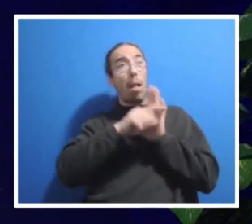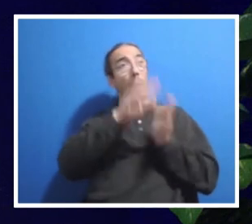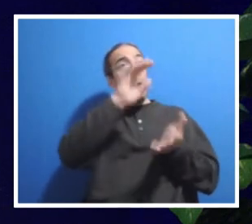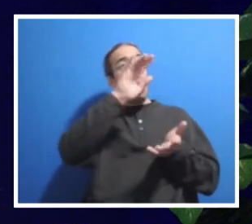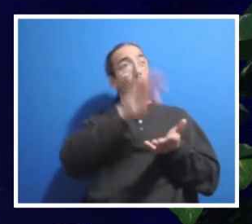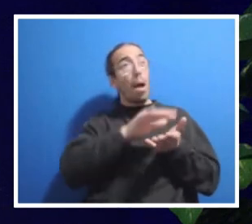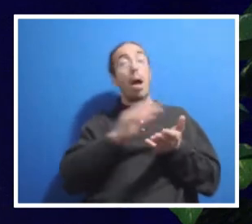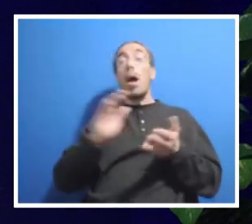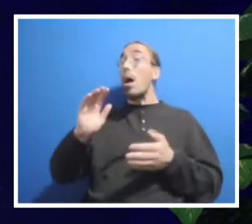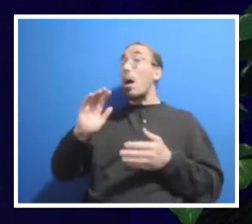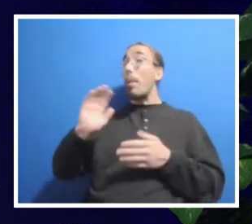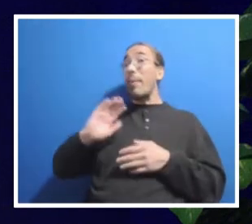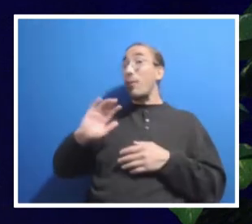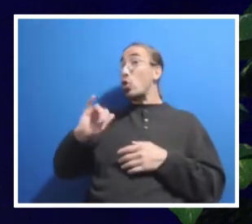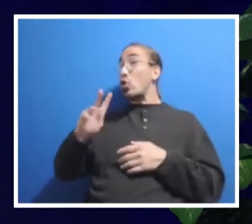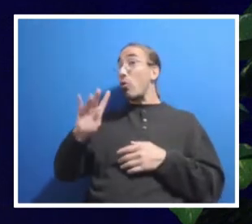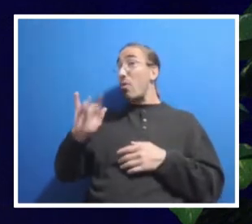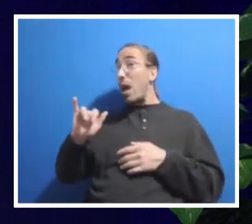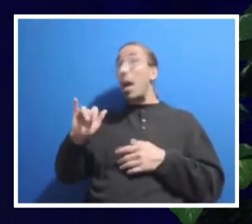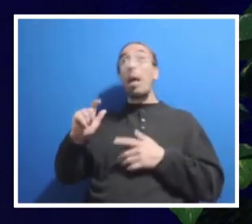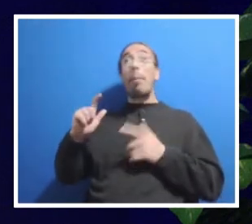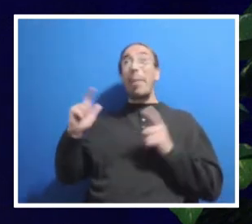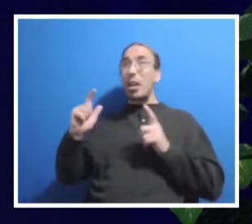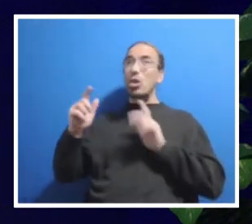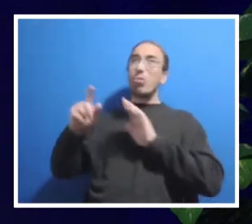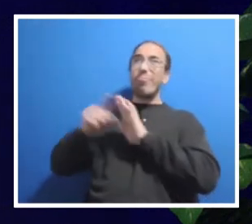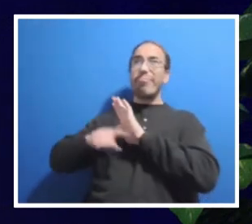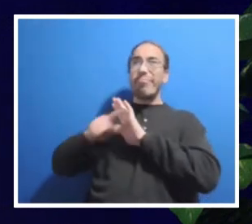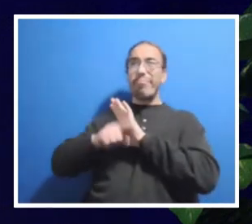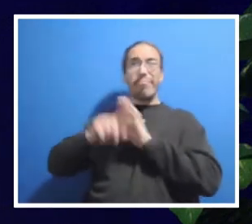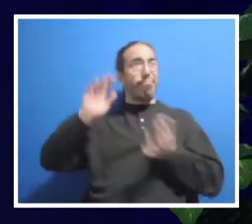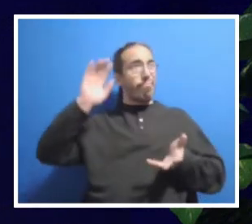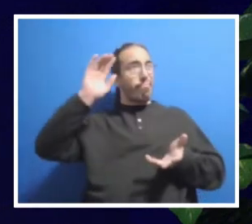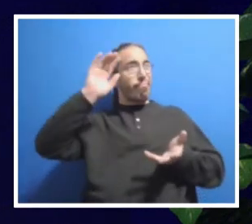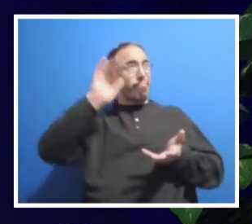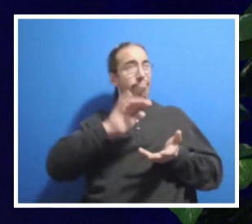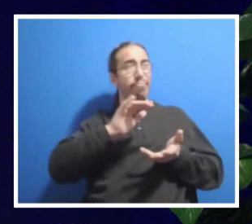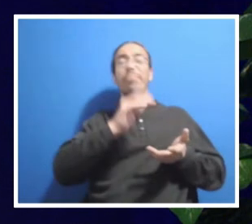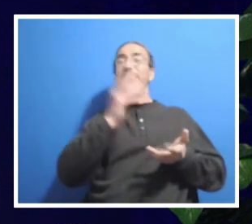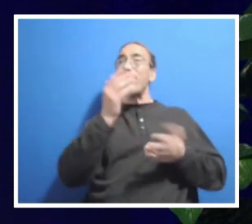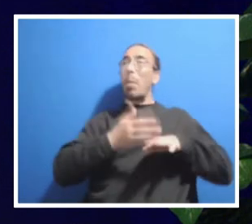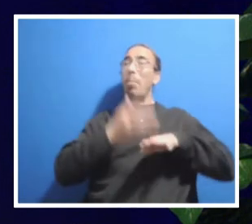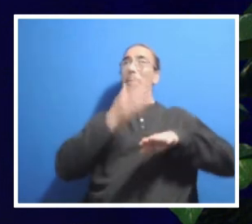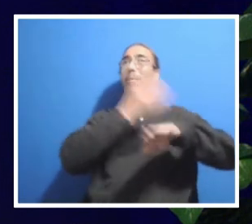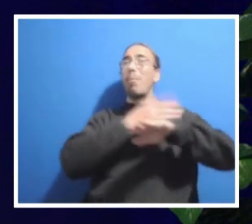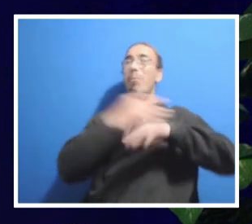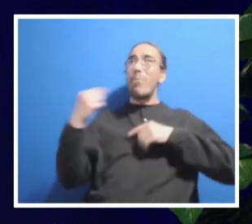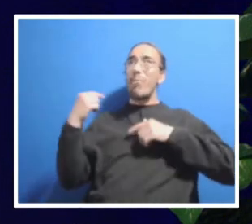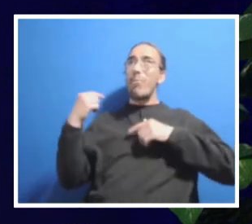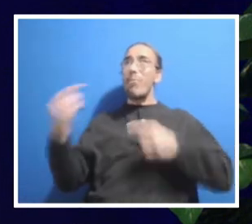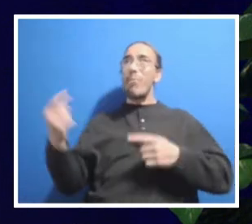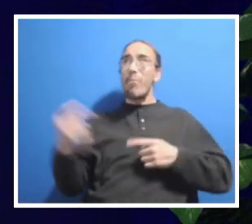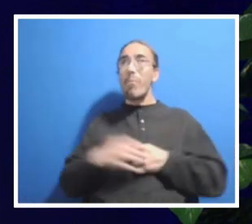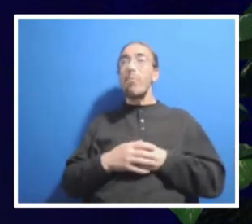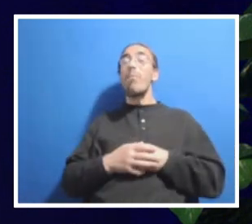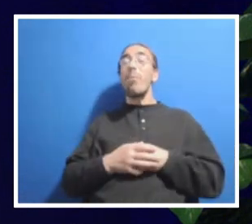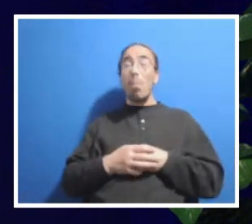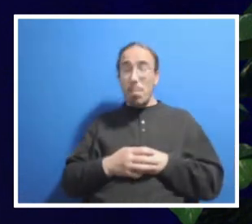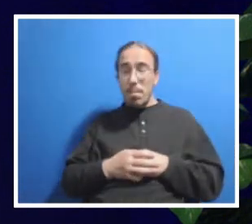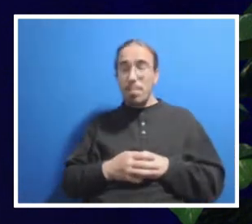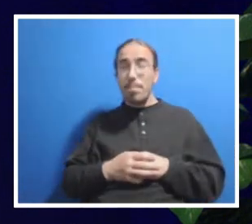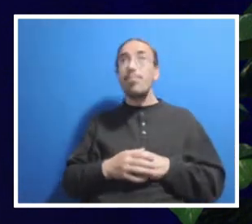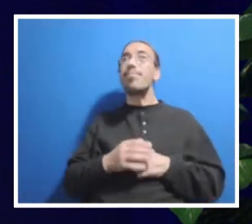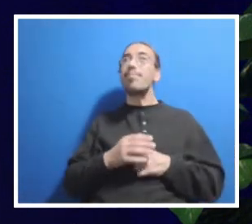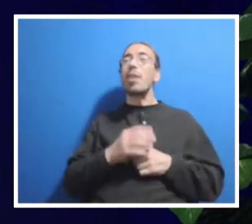of this year was a much bigger deficit. We've already made wonderful progress of bringing that down through some central savings and through